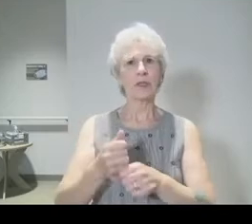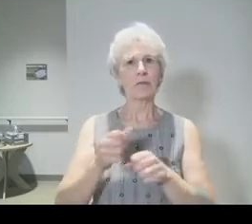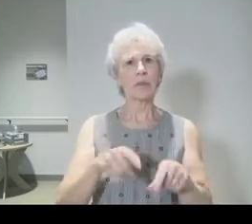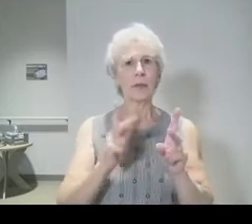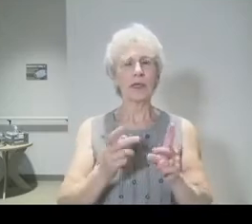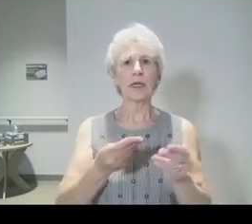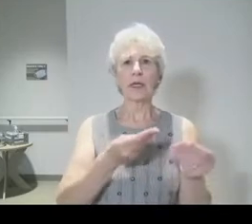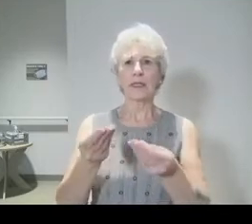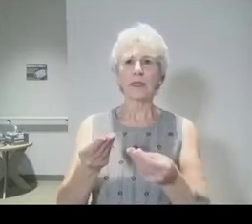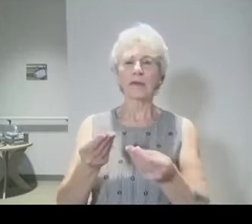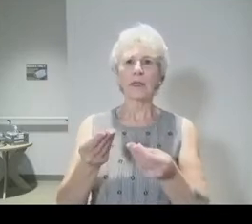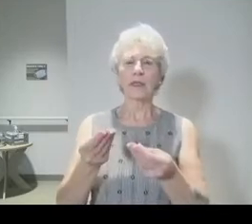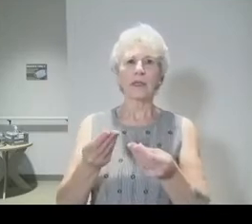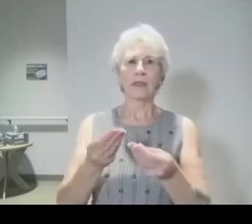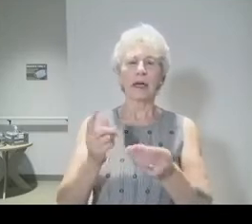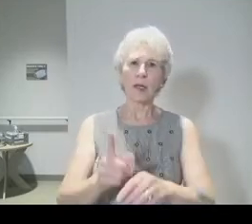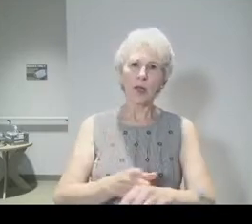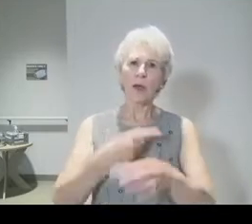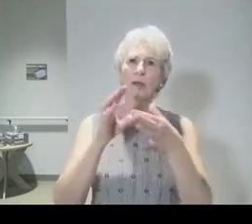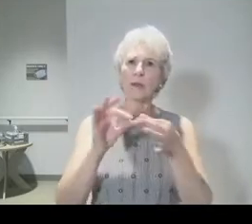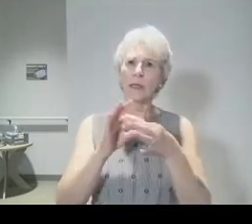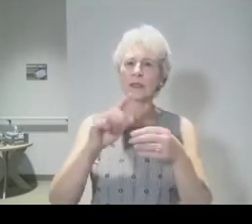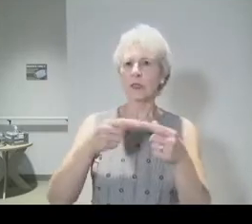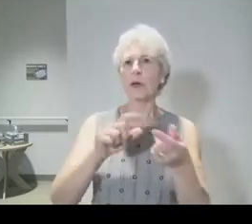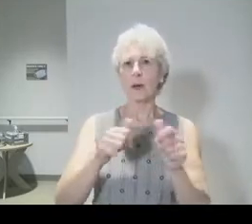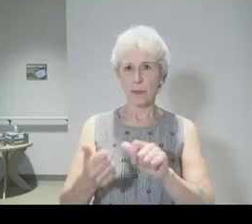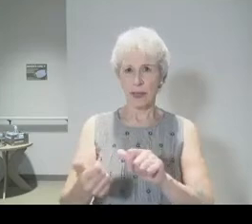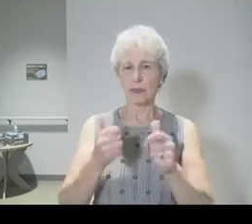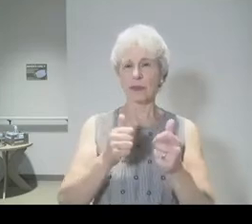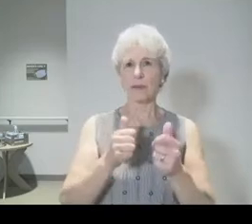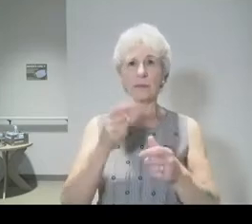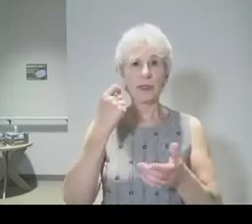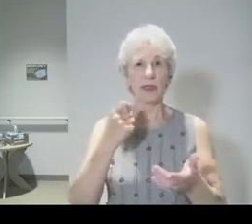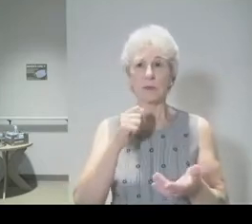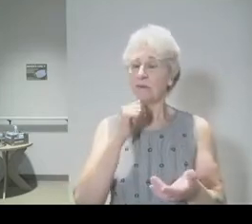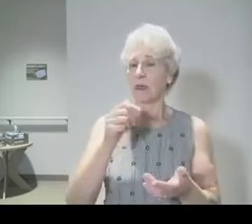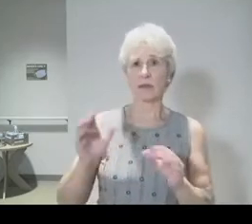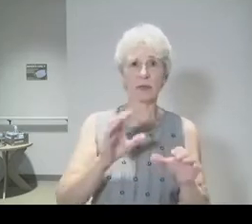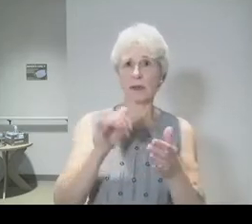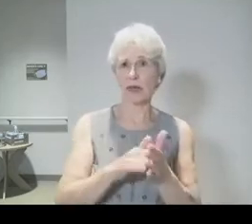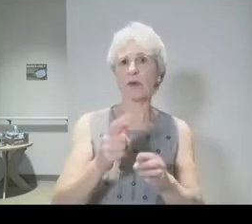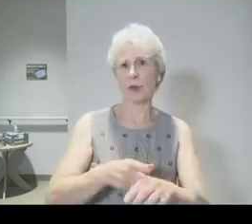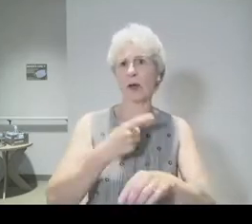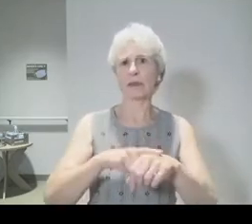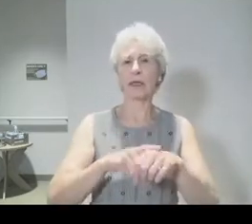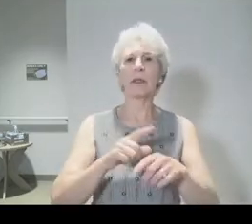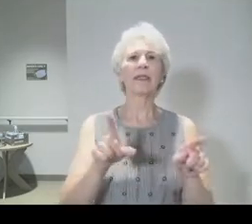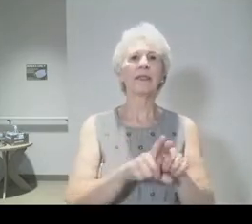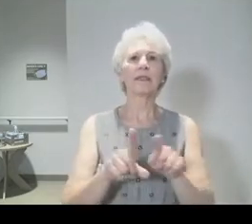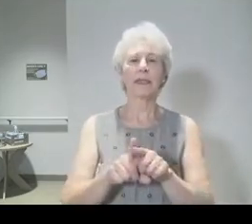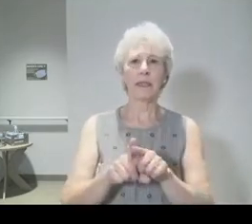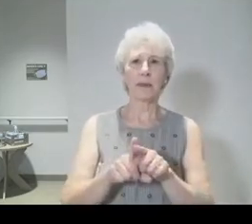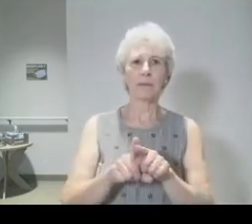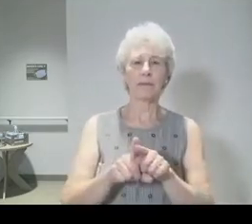give a little more elongated message on baptism alone because we hadn't done that for a while. And so the same is true regarding